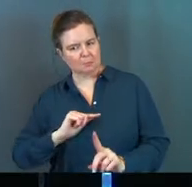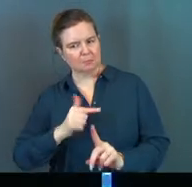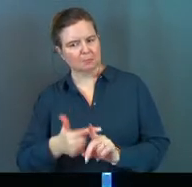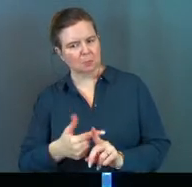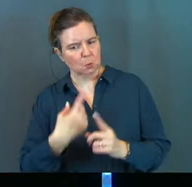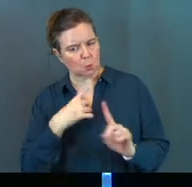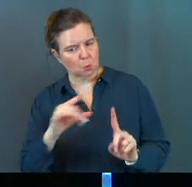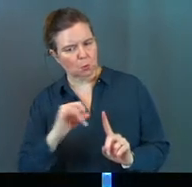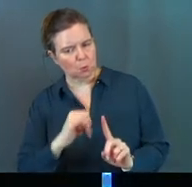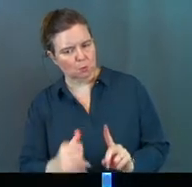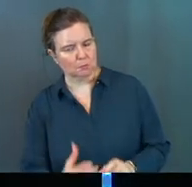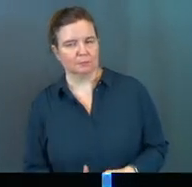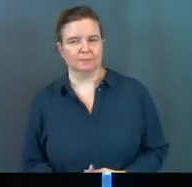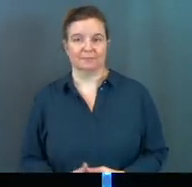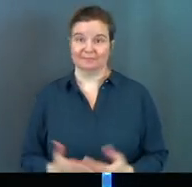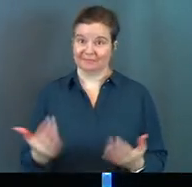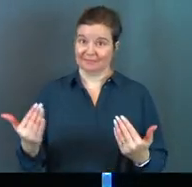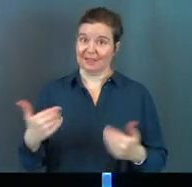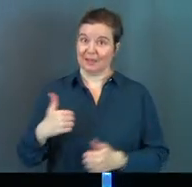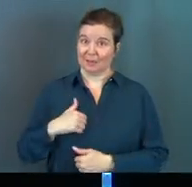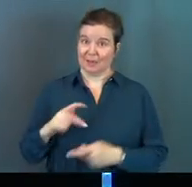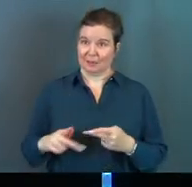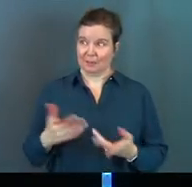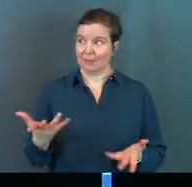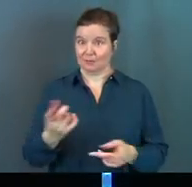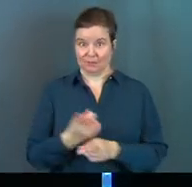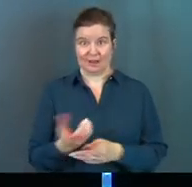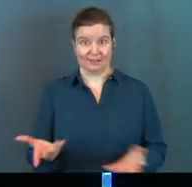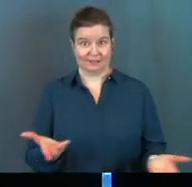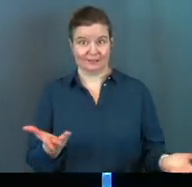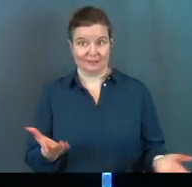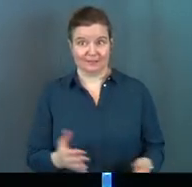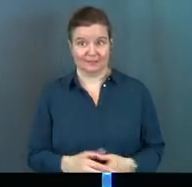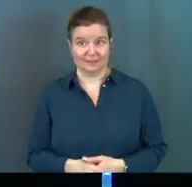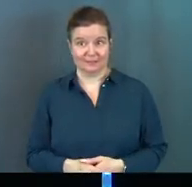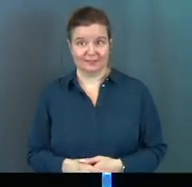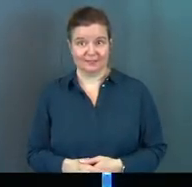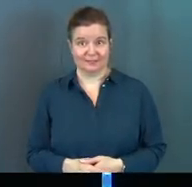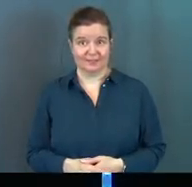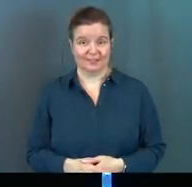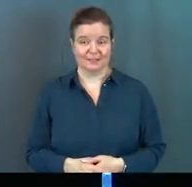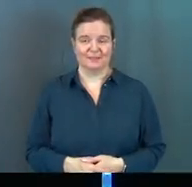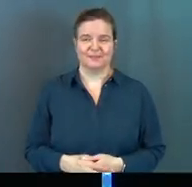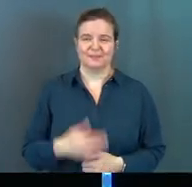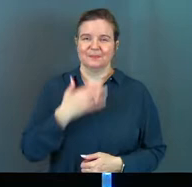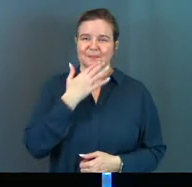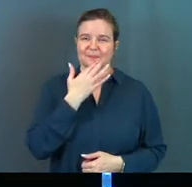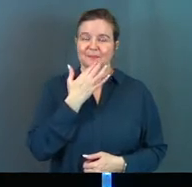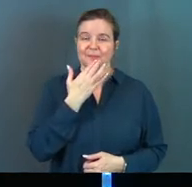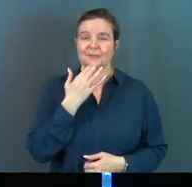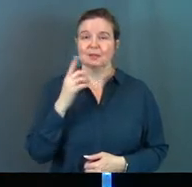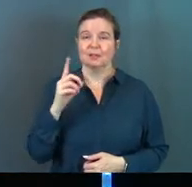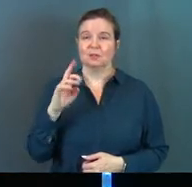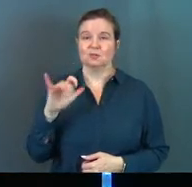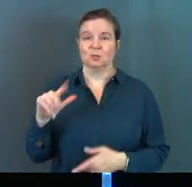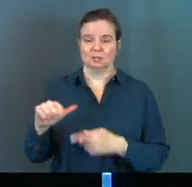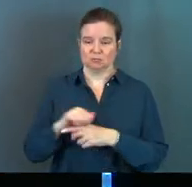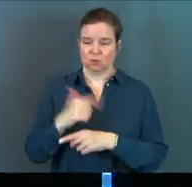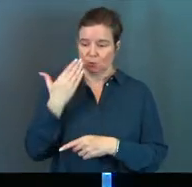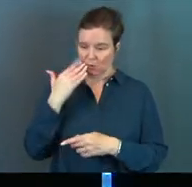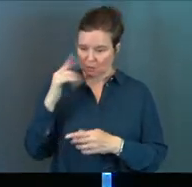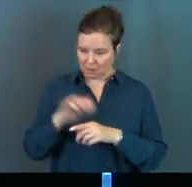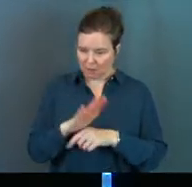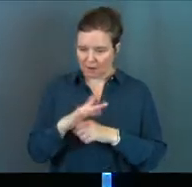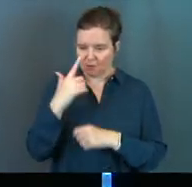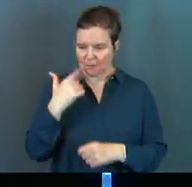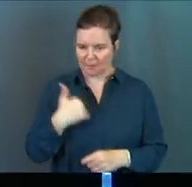work for you. Come on, military people, where you at? Come on. The drill sergeant was good enough for